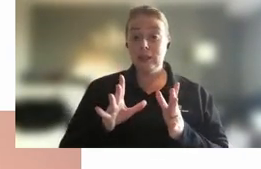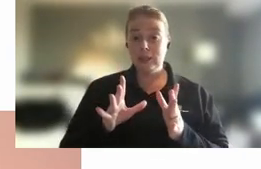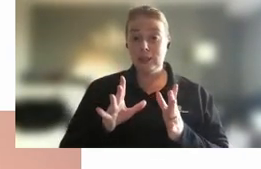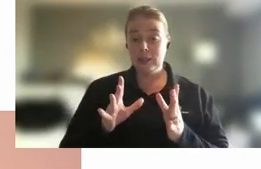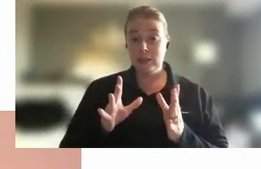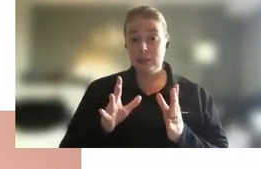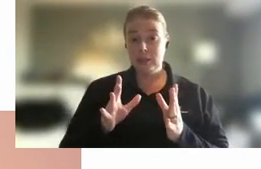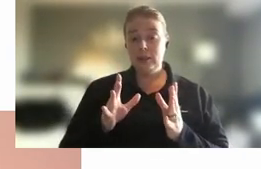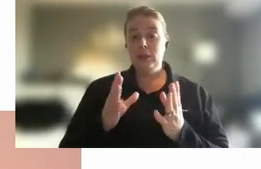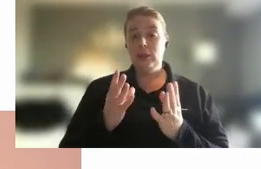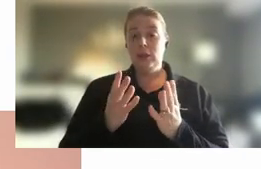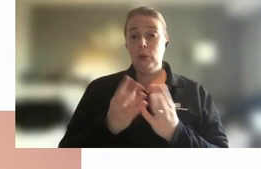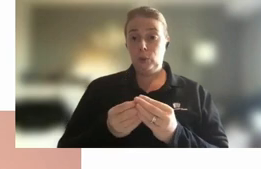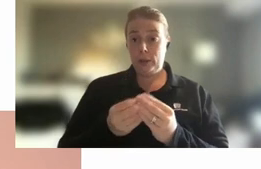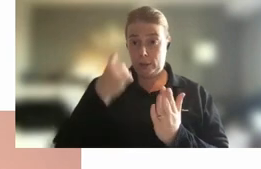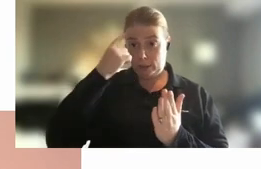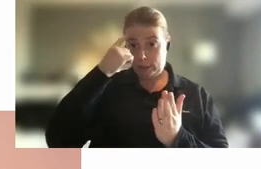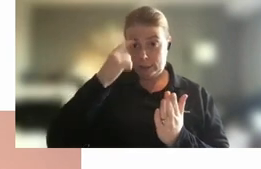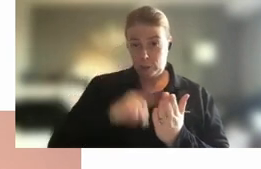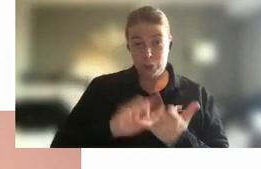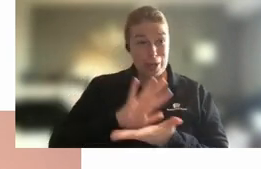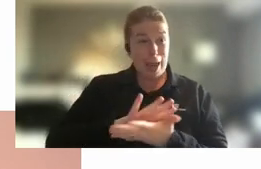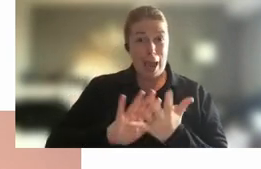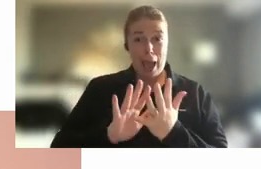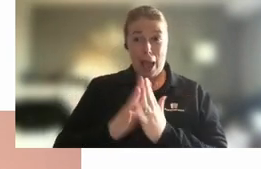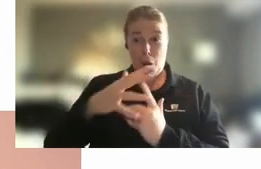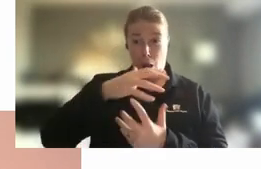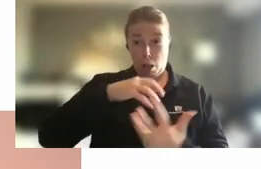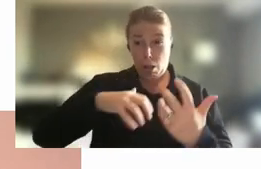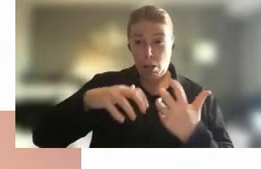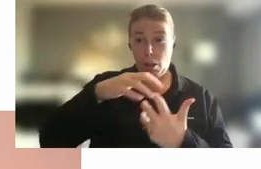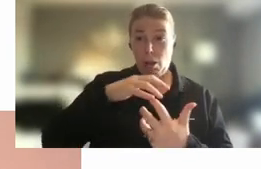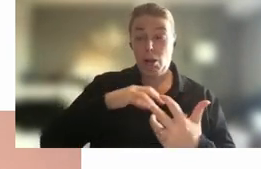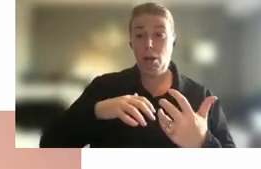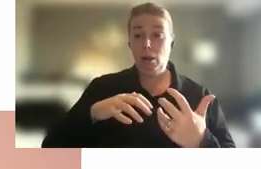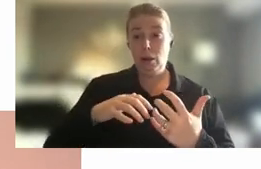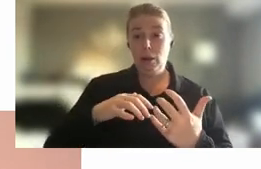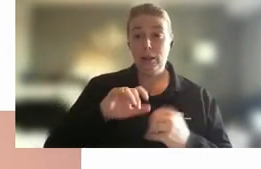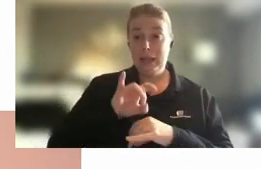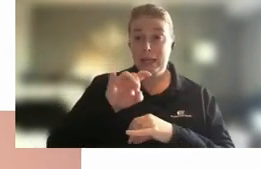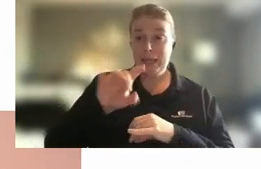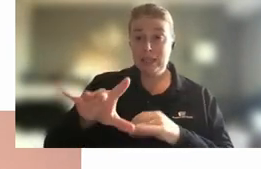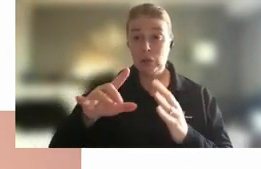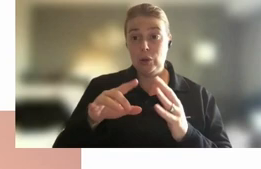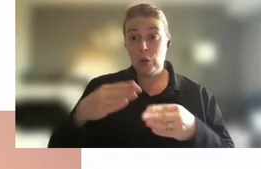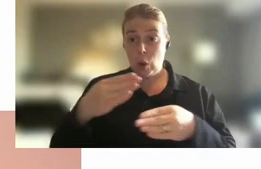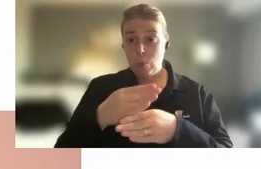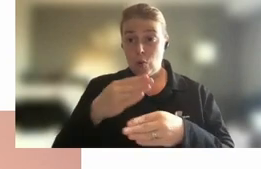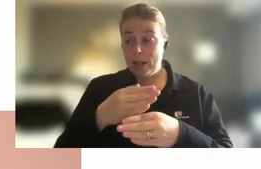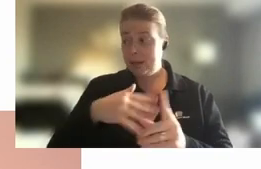again and acknowledge just how complex the external operating environment has been for the APS